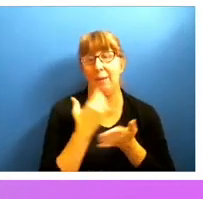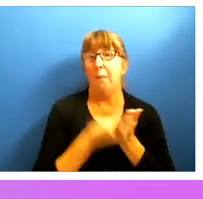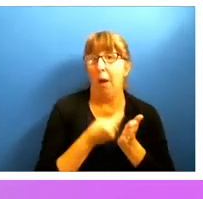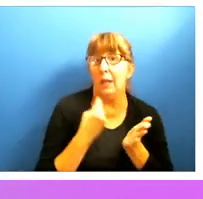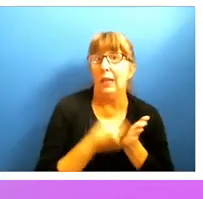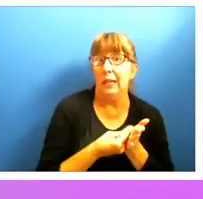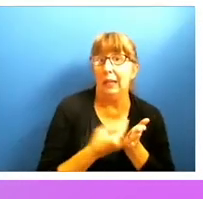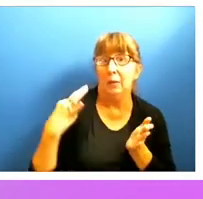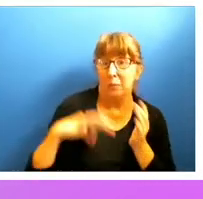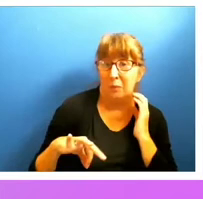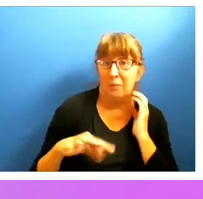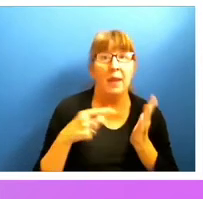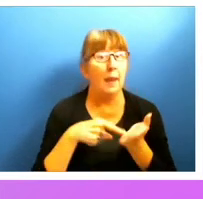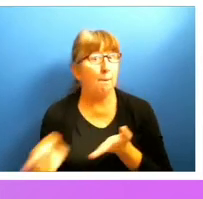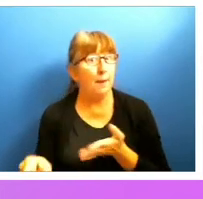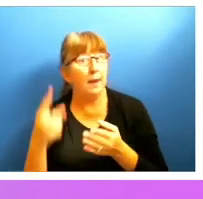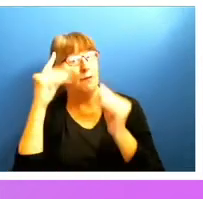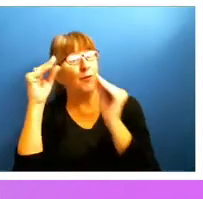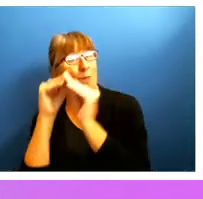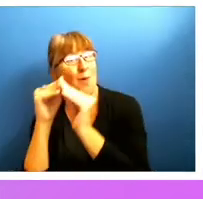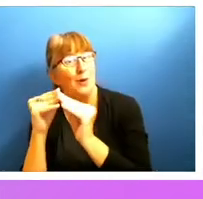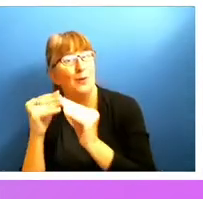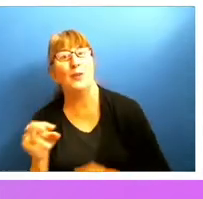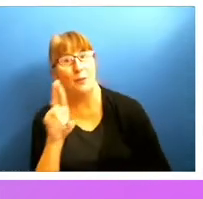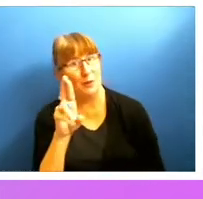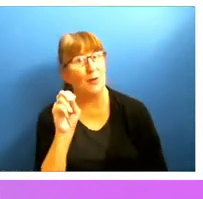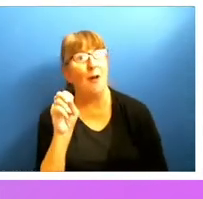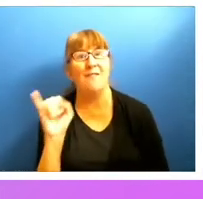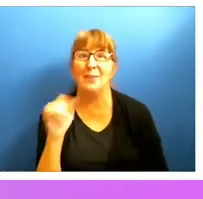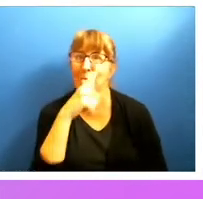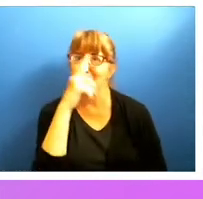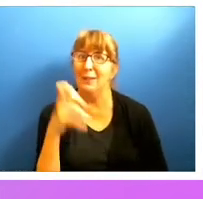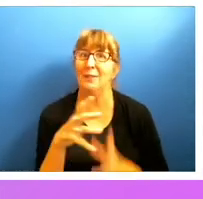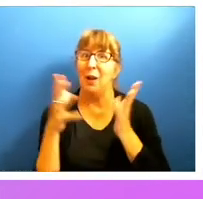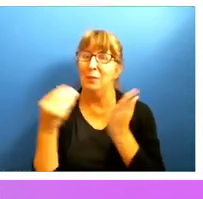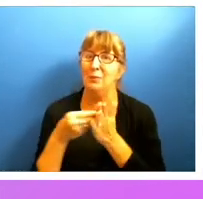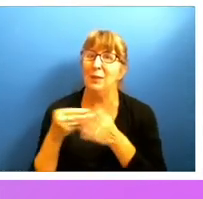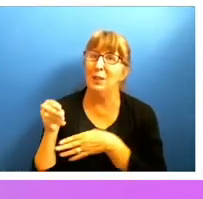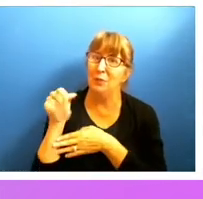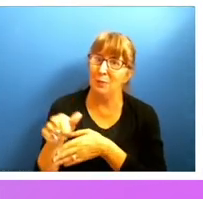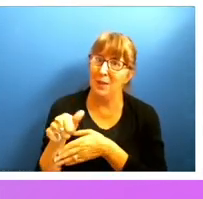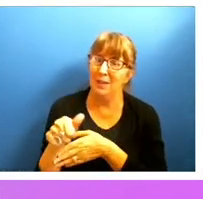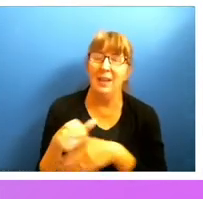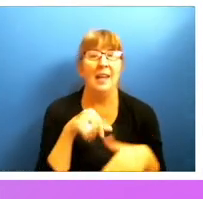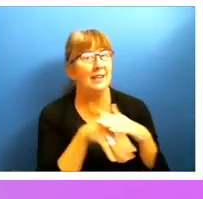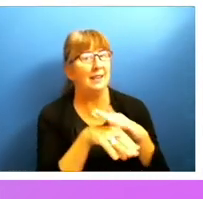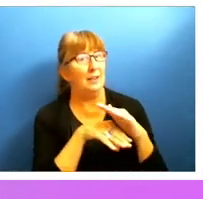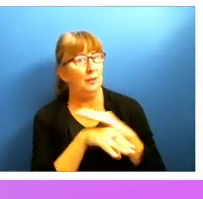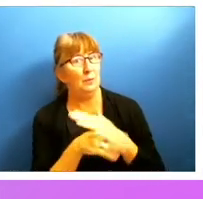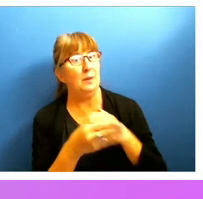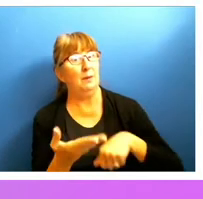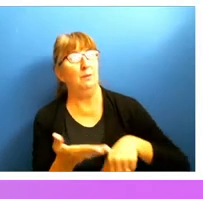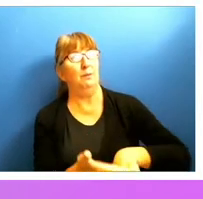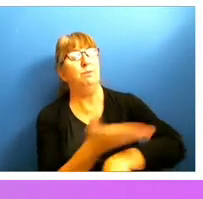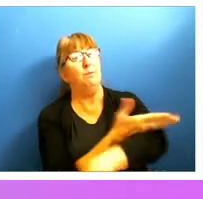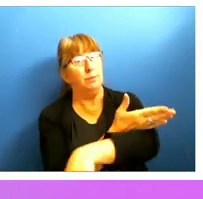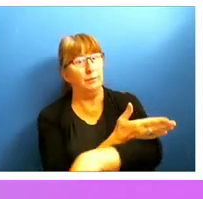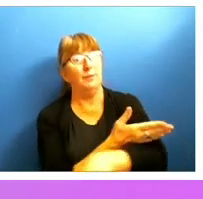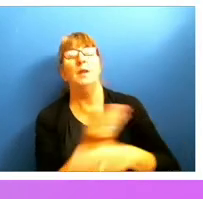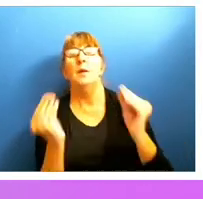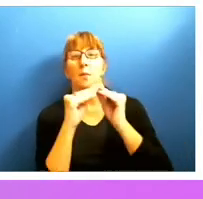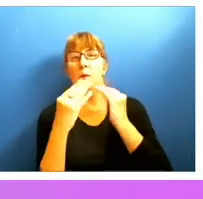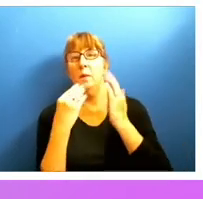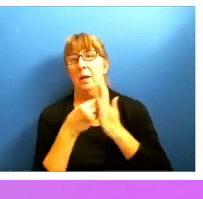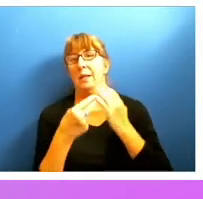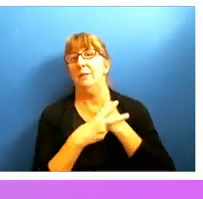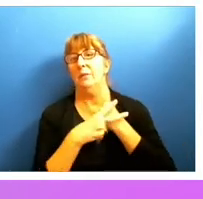for more so you've got return on investment, right? Because how much you've spent on accessibility is greatly eclipsed on how much you're going to save